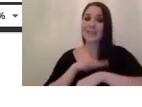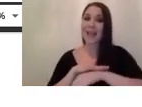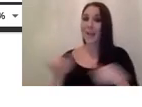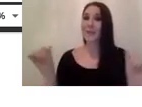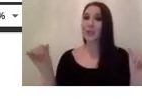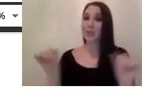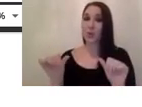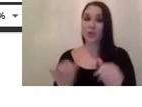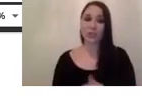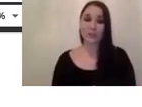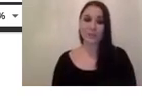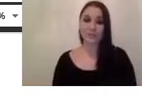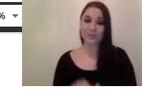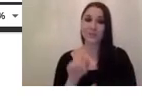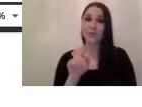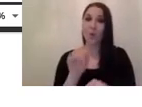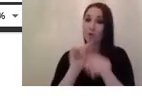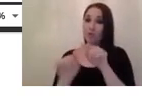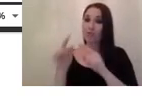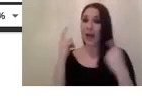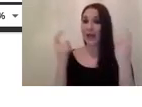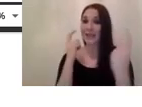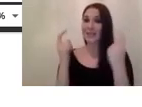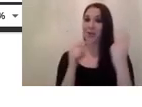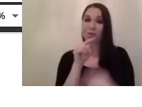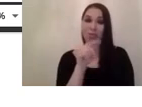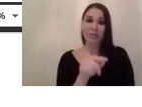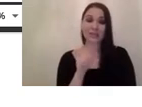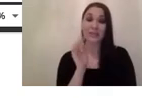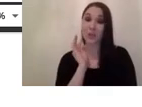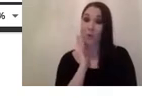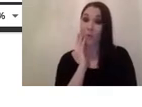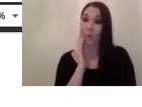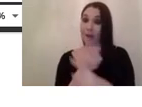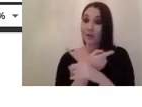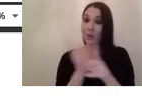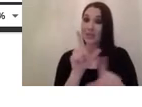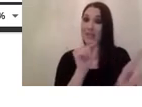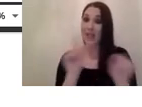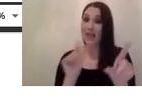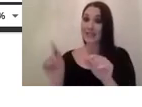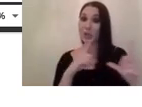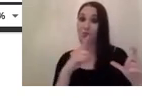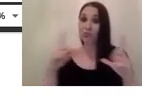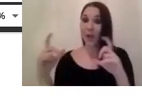let's try to consider this this these points when you're uh selecting your camera as well